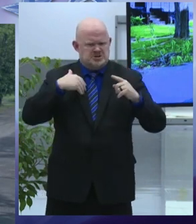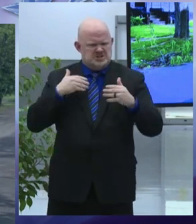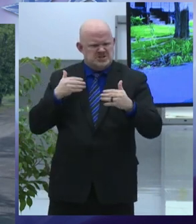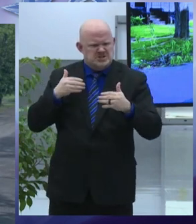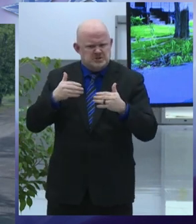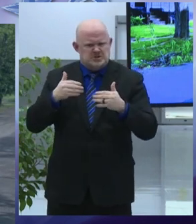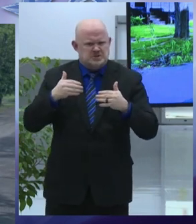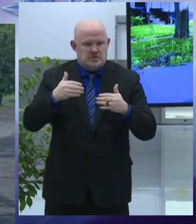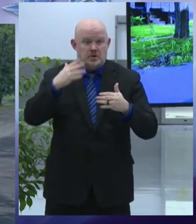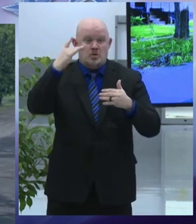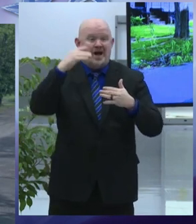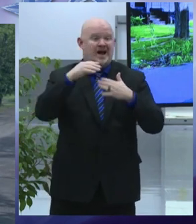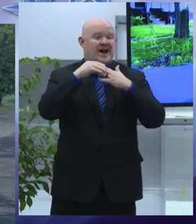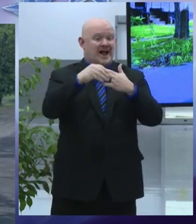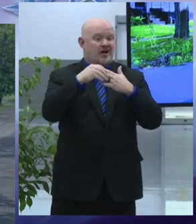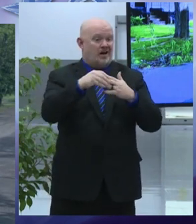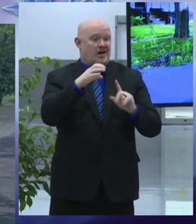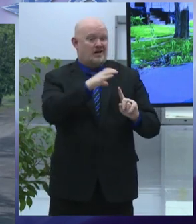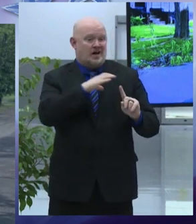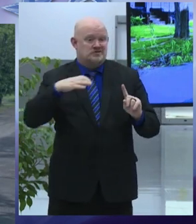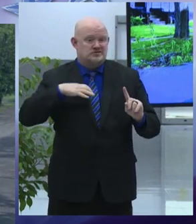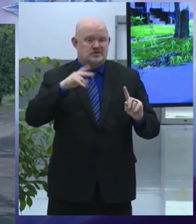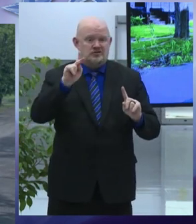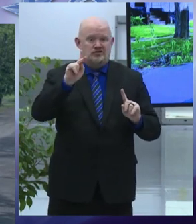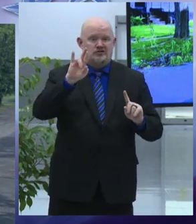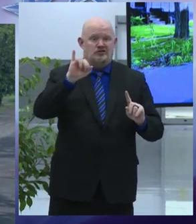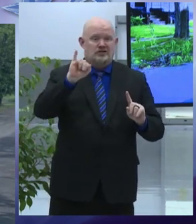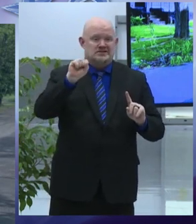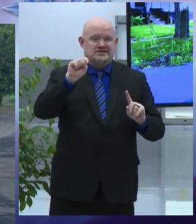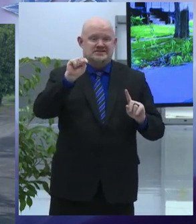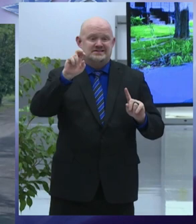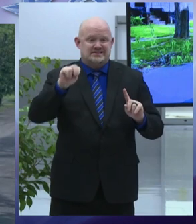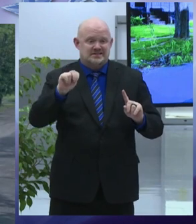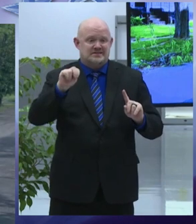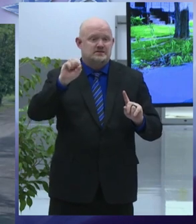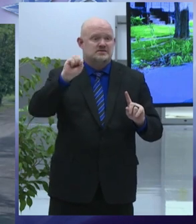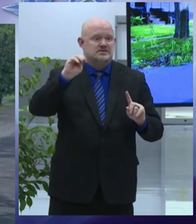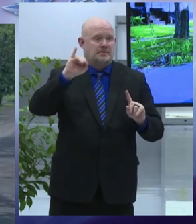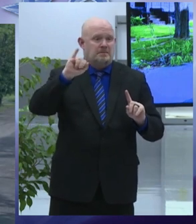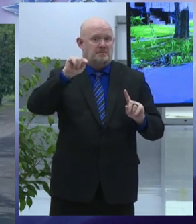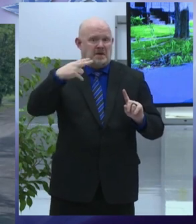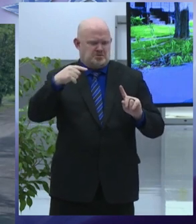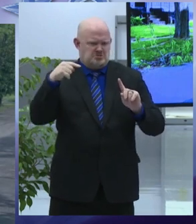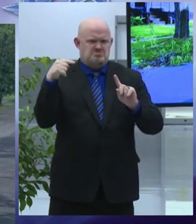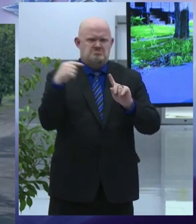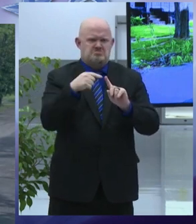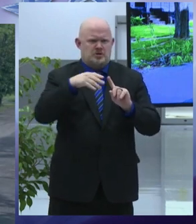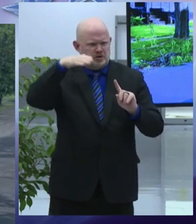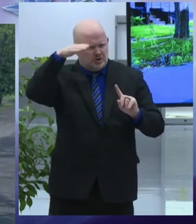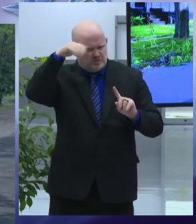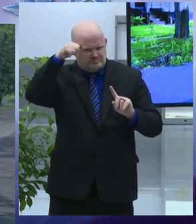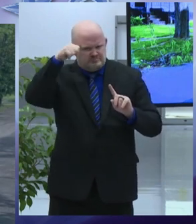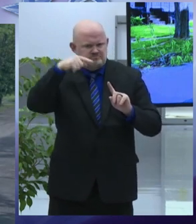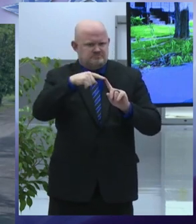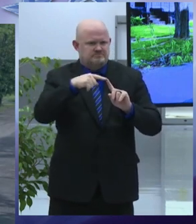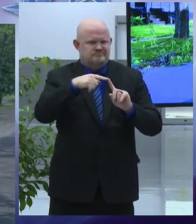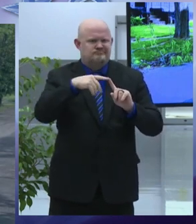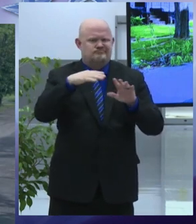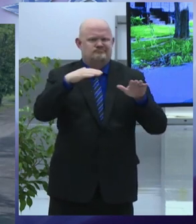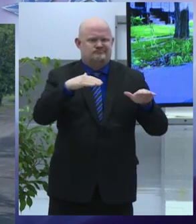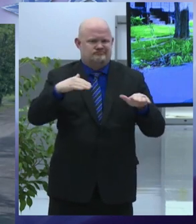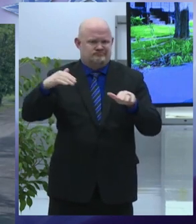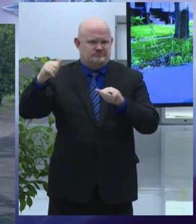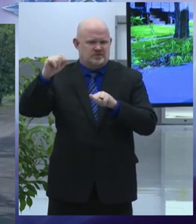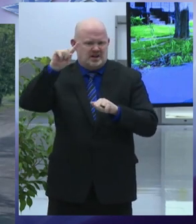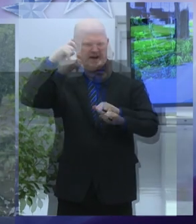unfortunately kristin's not able to be here but kristin is leaving city government at the end of this month during the past four years